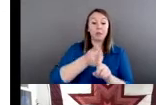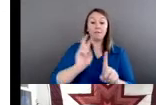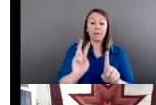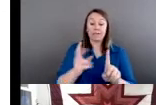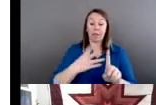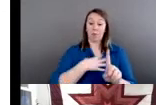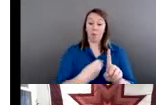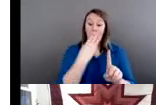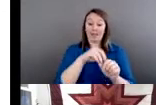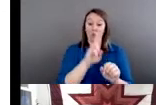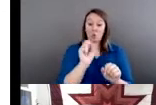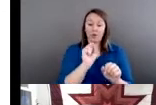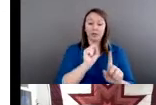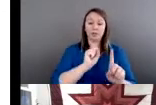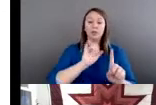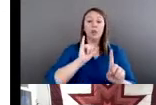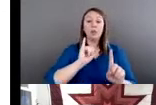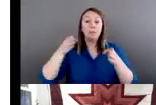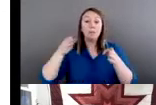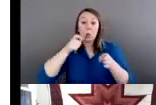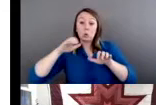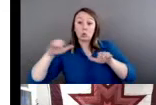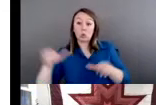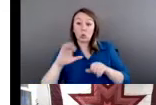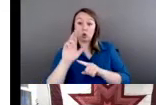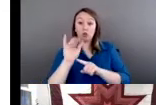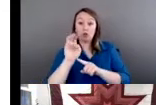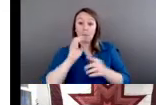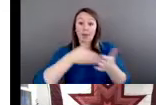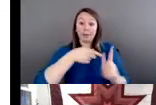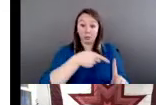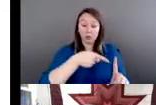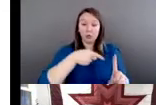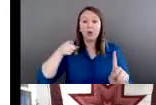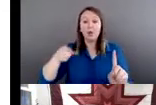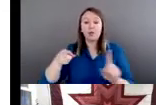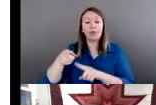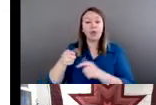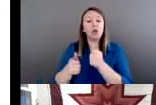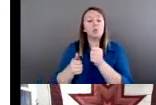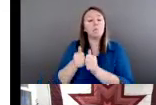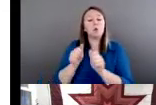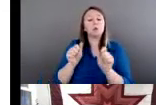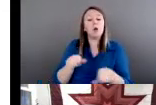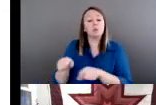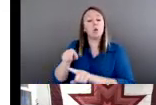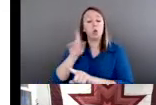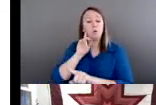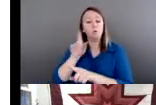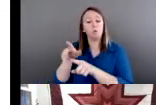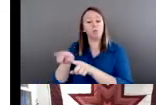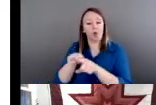your perpetrator is more likely than not to be also white. Okay. And that is really consistent across